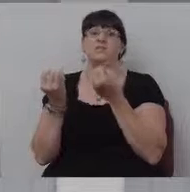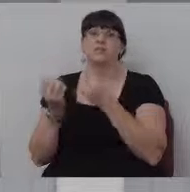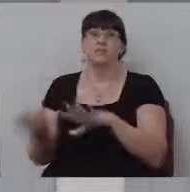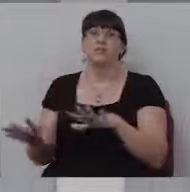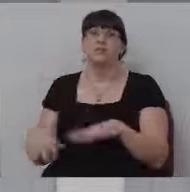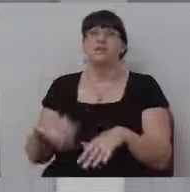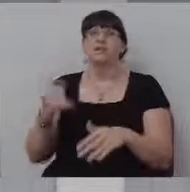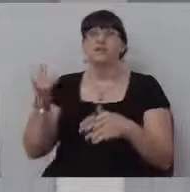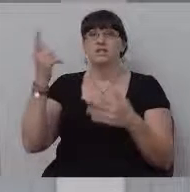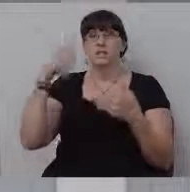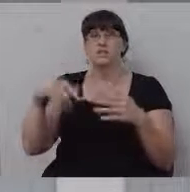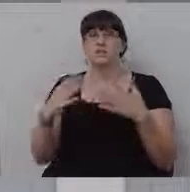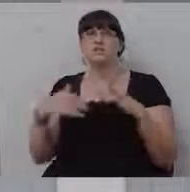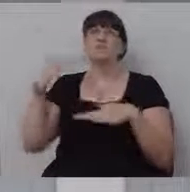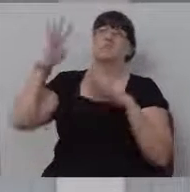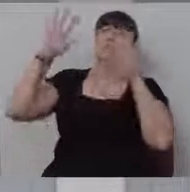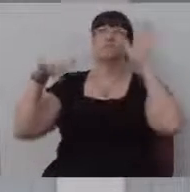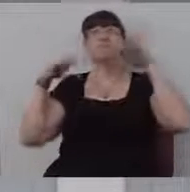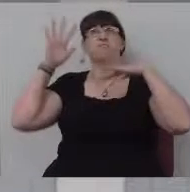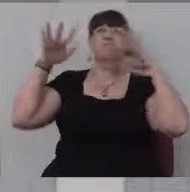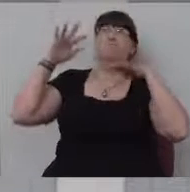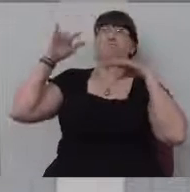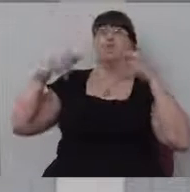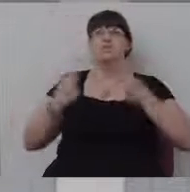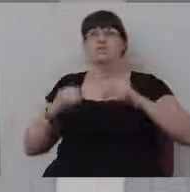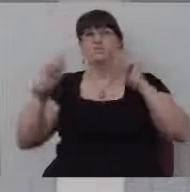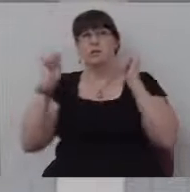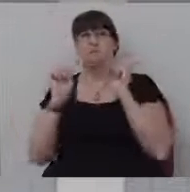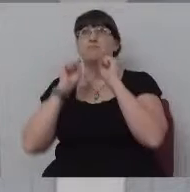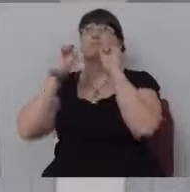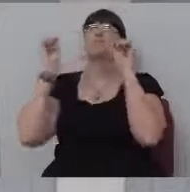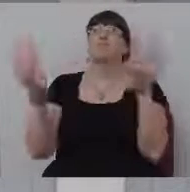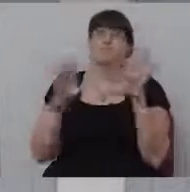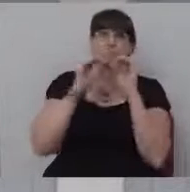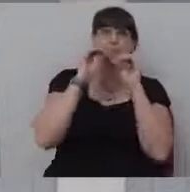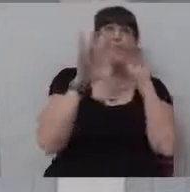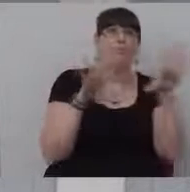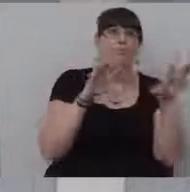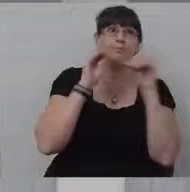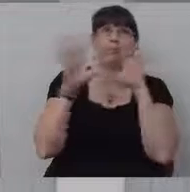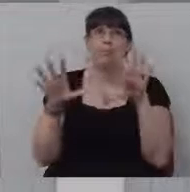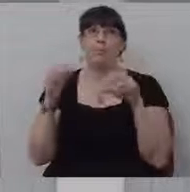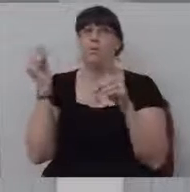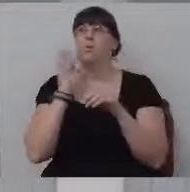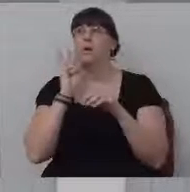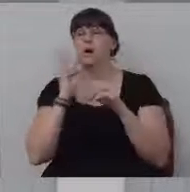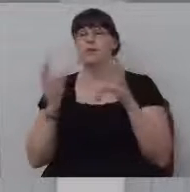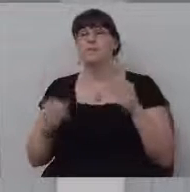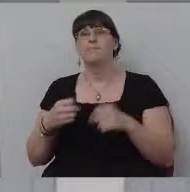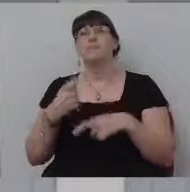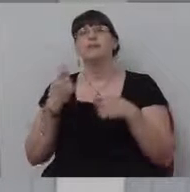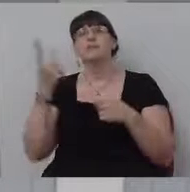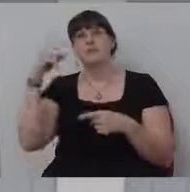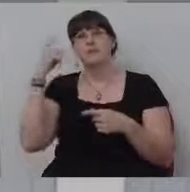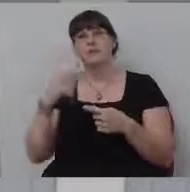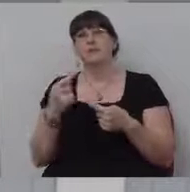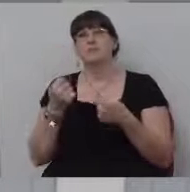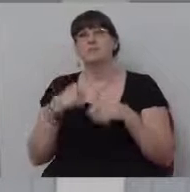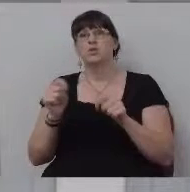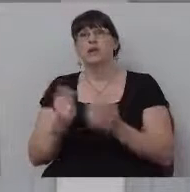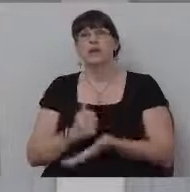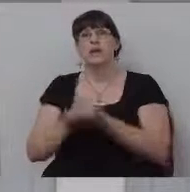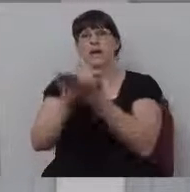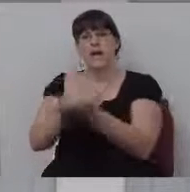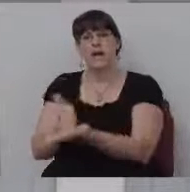And I could just envision myself struggling and splashing and, you know, and spitting out water and all those things. So I'm trying to figure out how in the world am I going to help him to get,